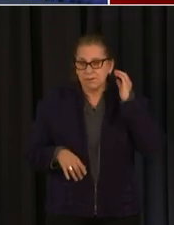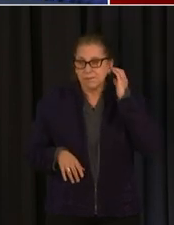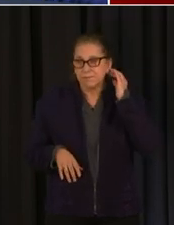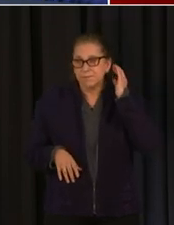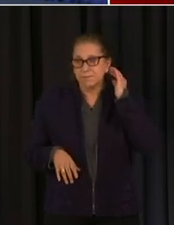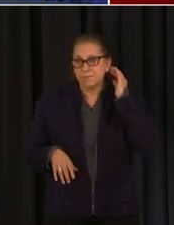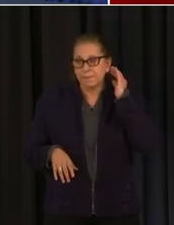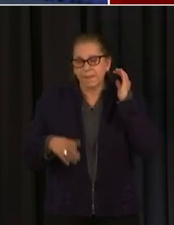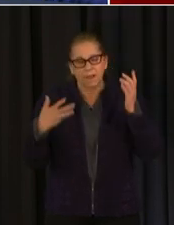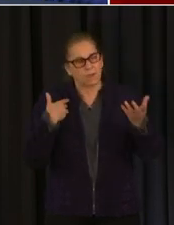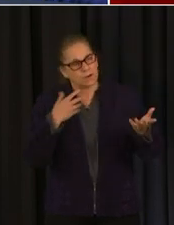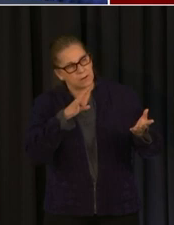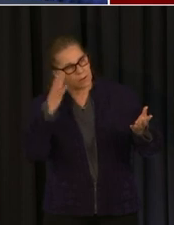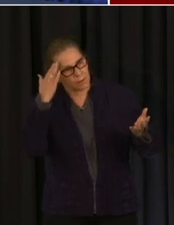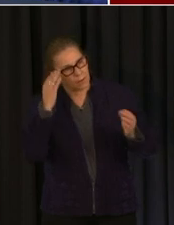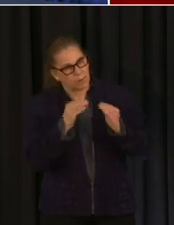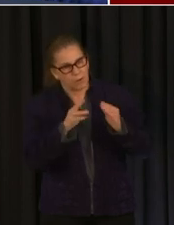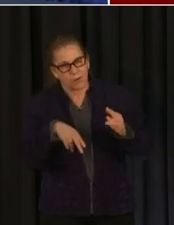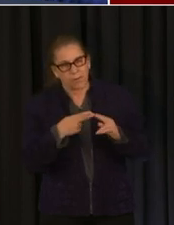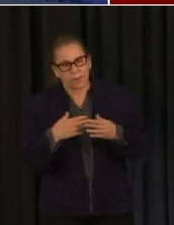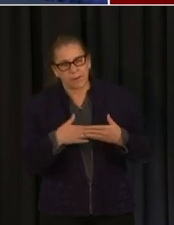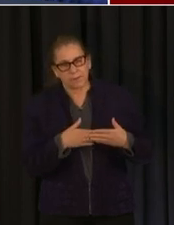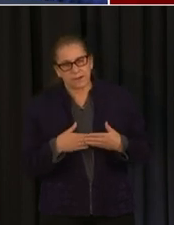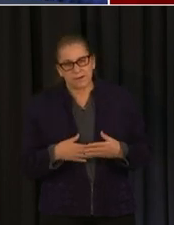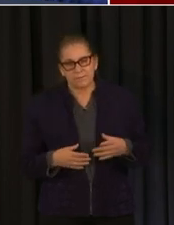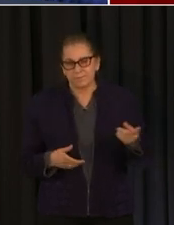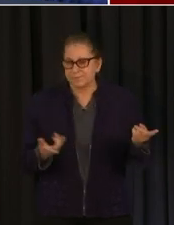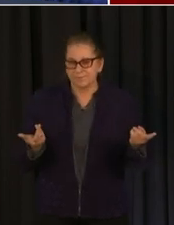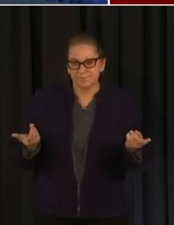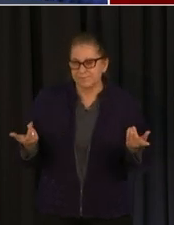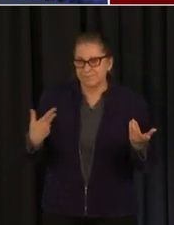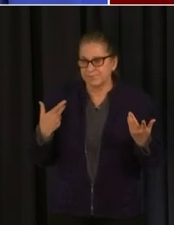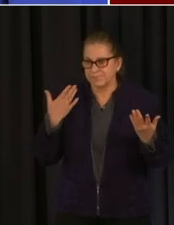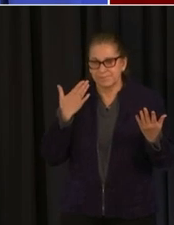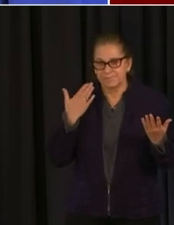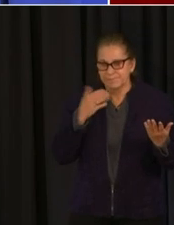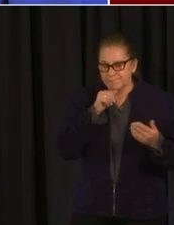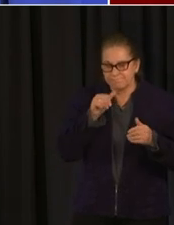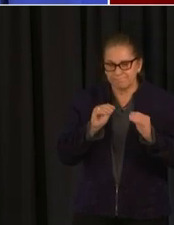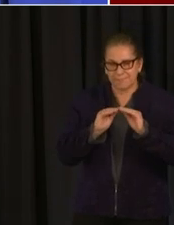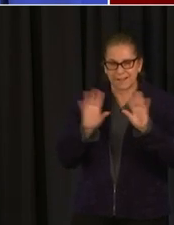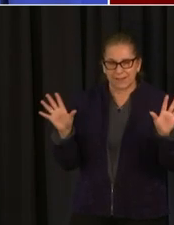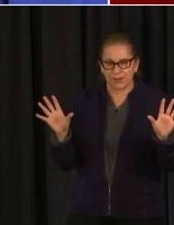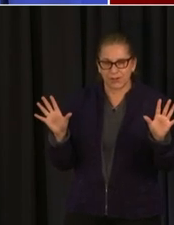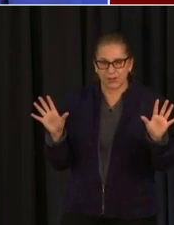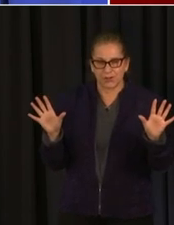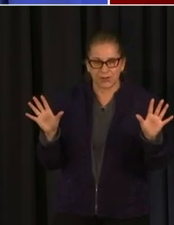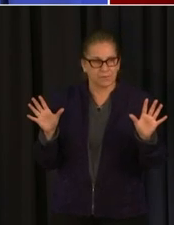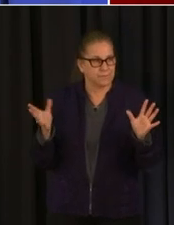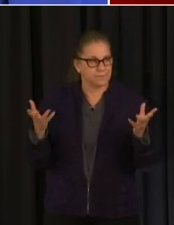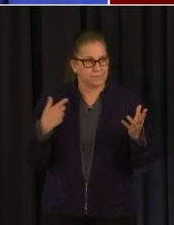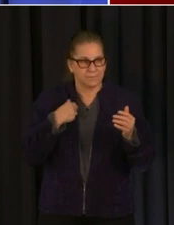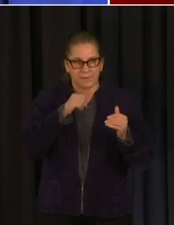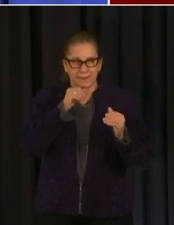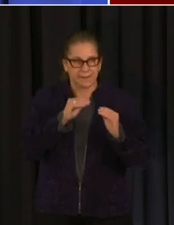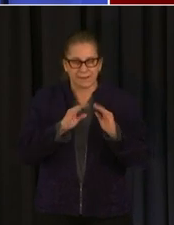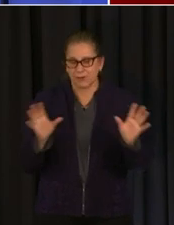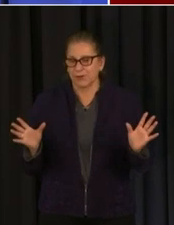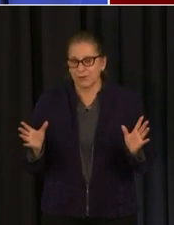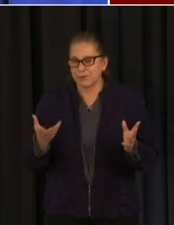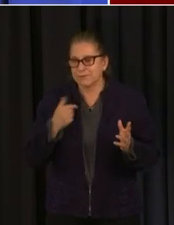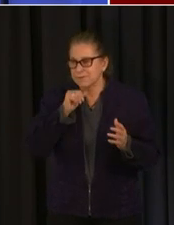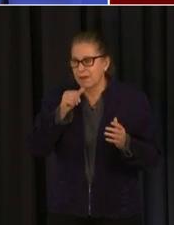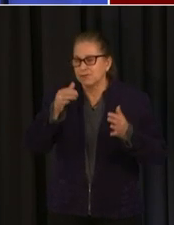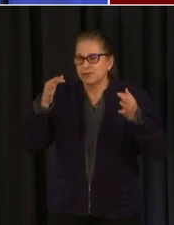family if in fact they were not sure this family was under any um monitoring um but i i don't know